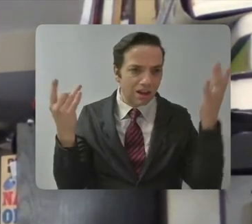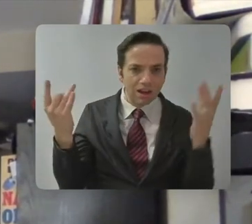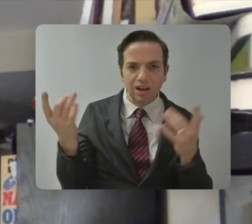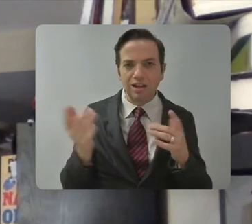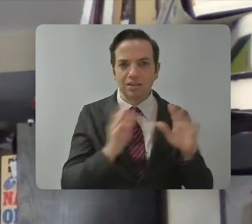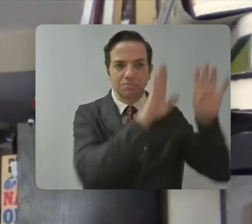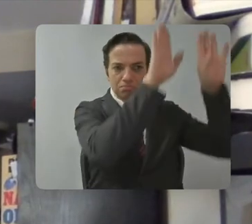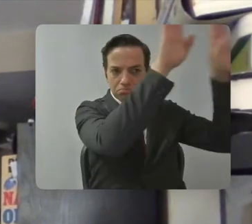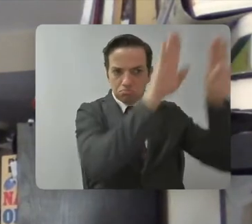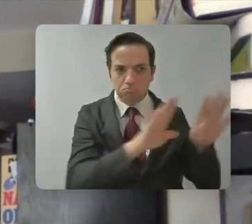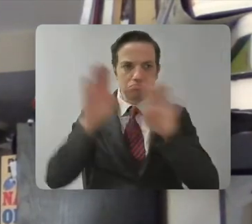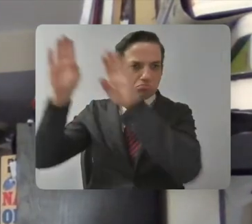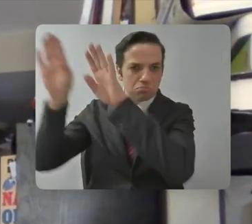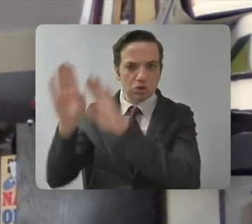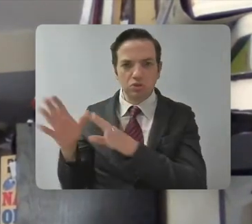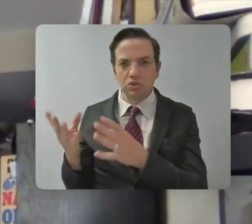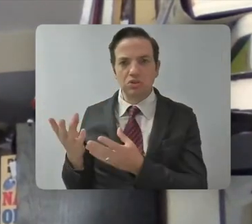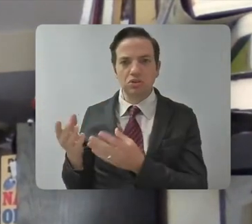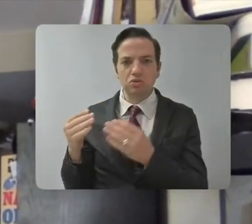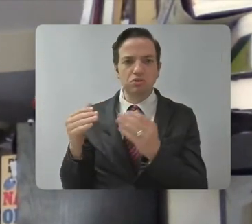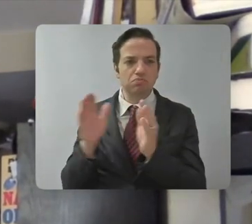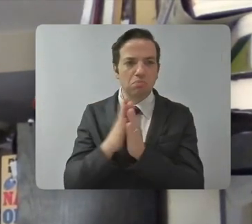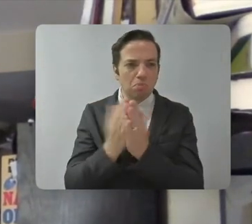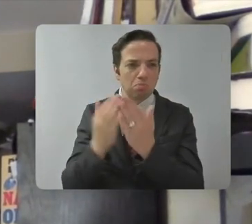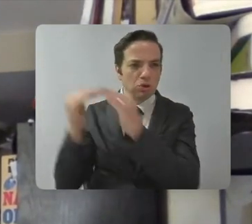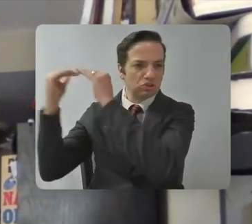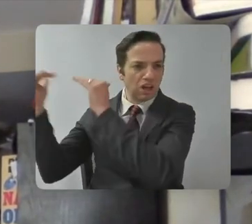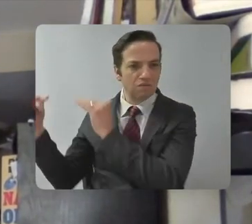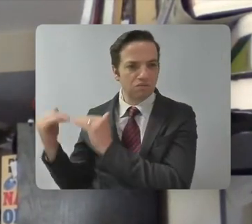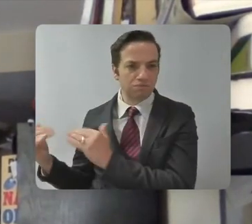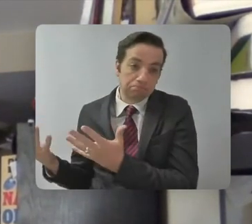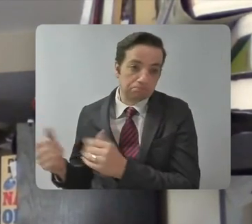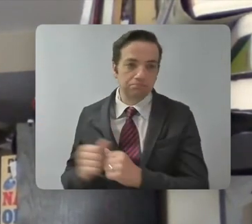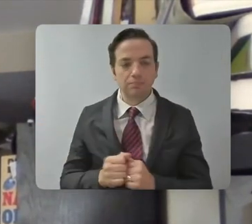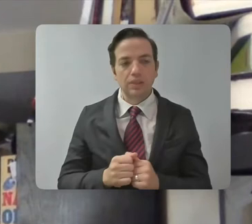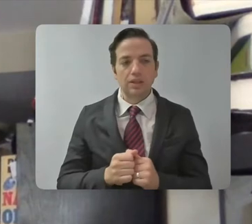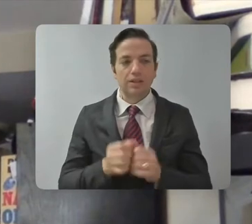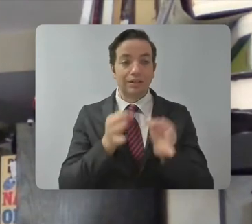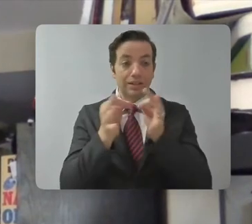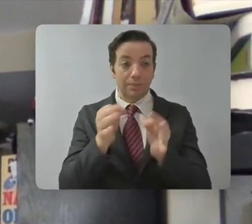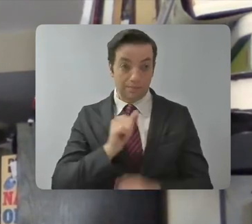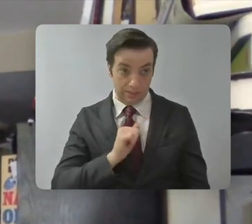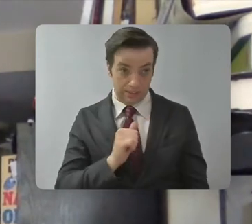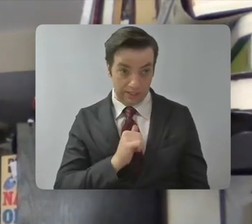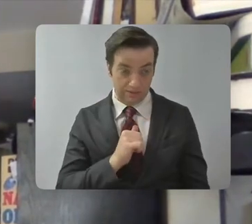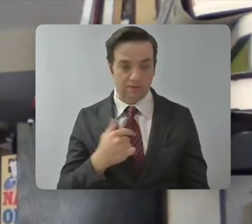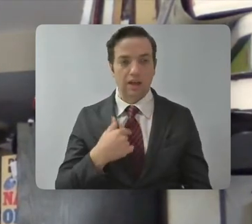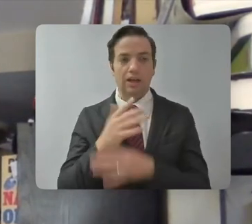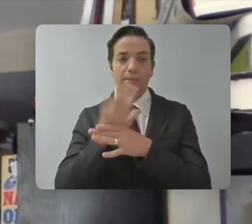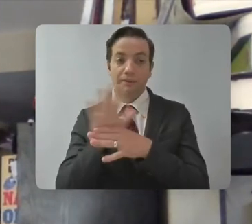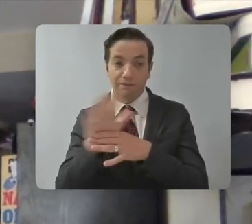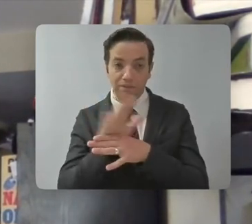as well as a bookshelf behind me. Just to give you a little bit of background about myself, I'm a film programmer for the